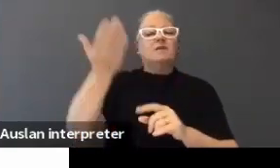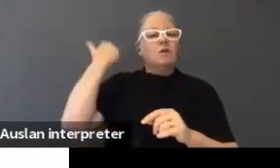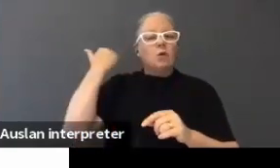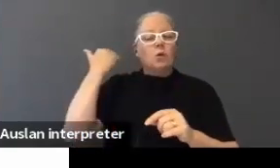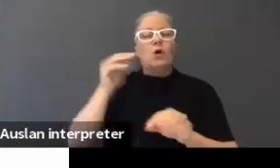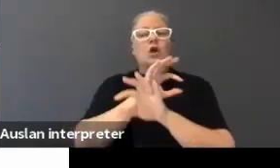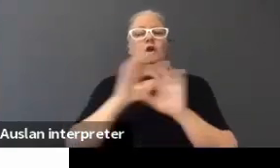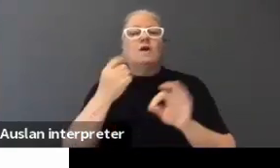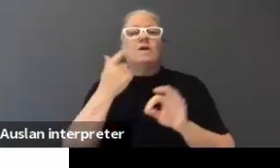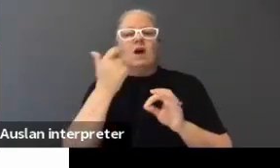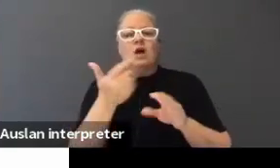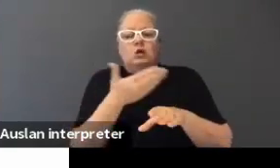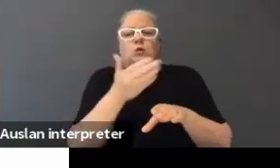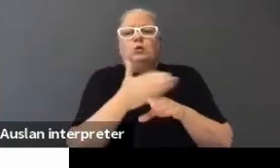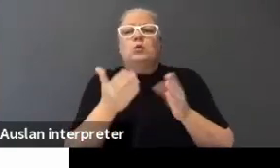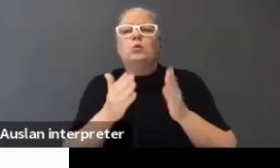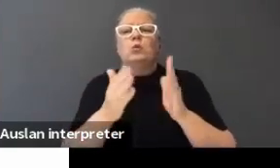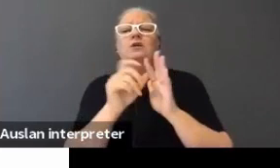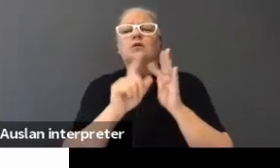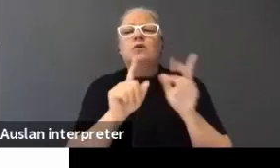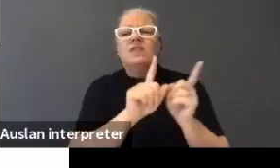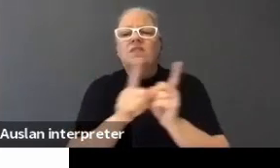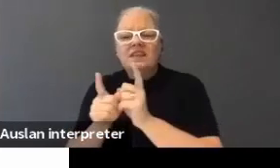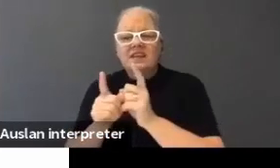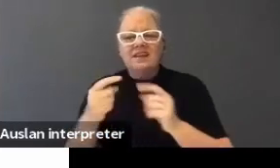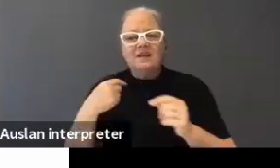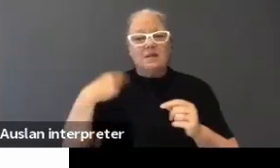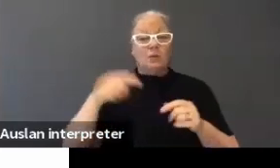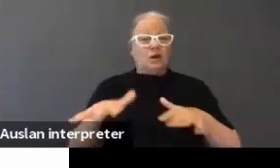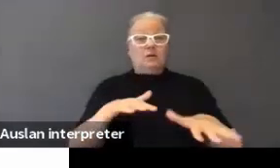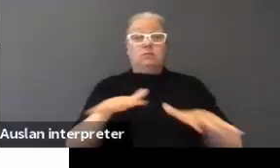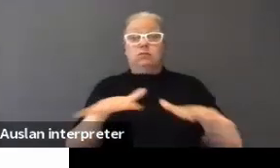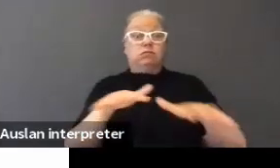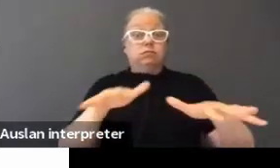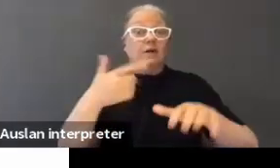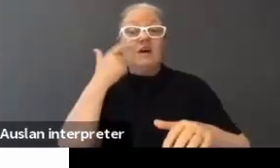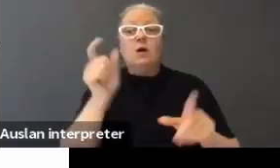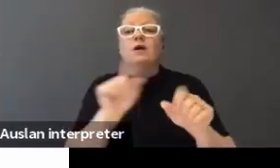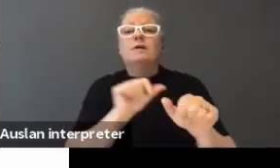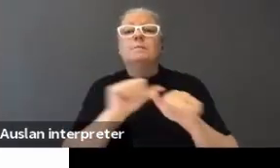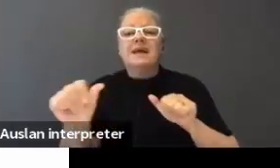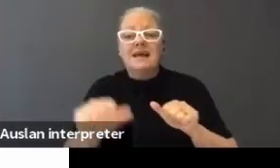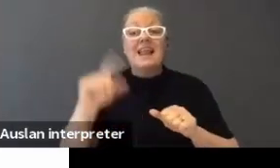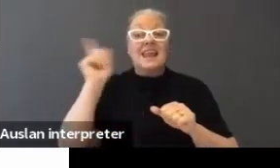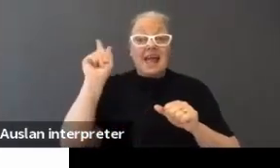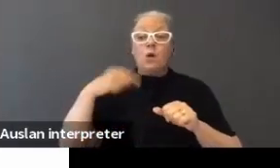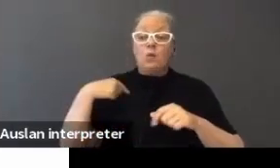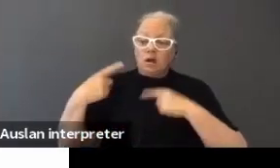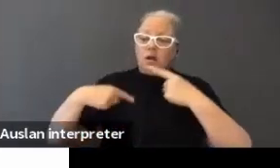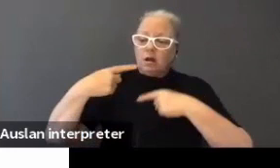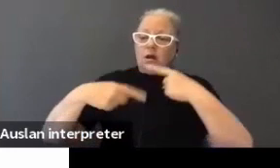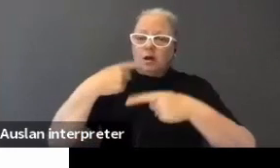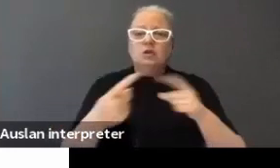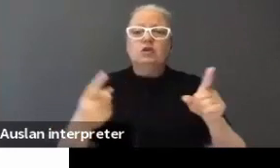ways to do things. I think in the rush and the scramble, that's what we're doing. Now, months into the change, we are perhaps